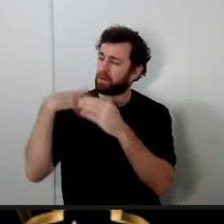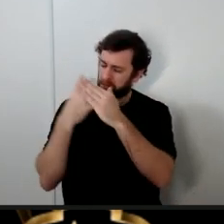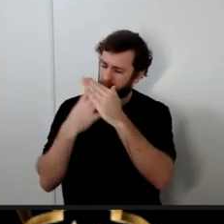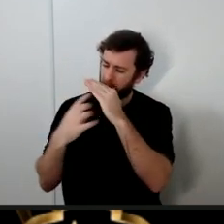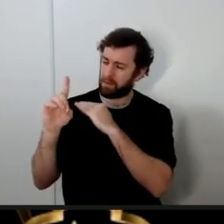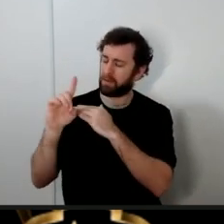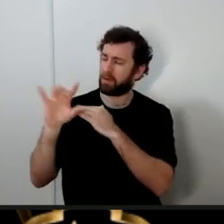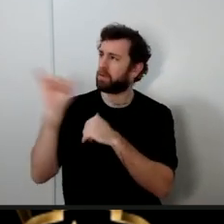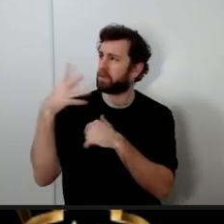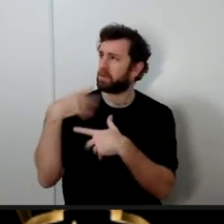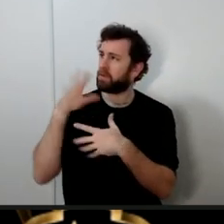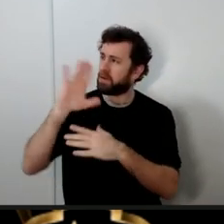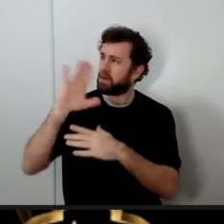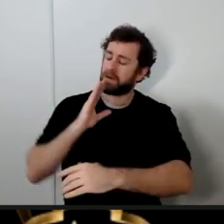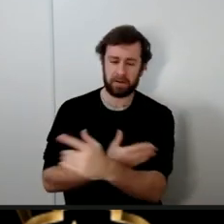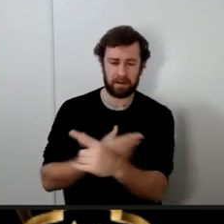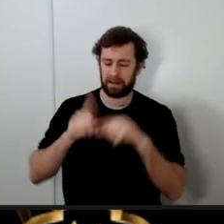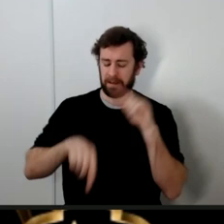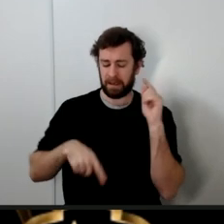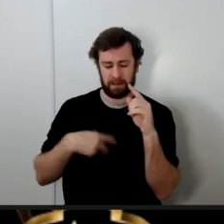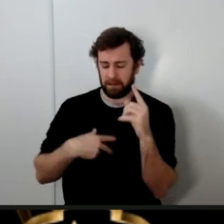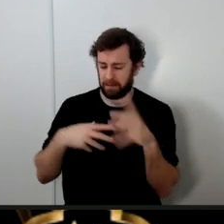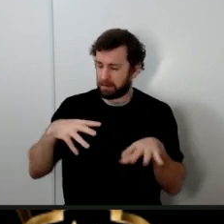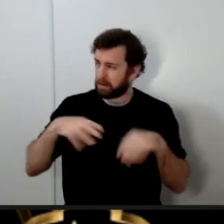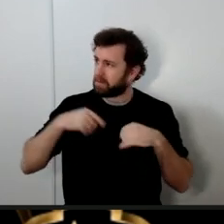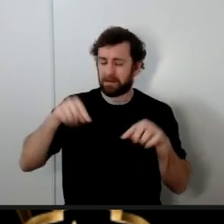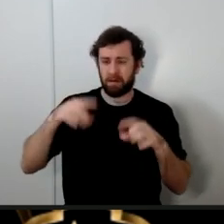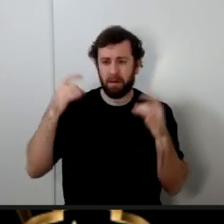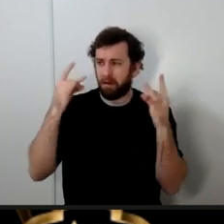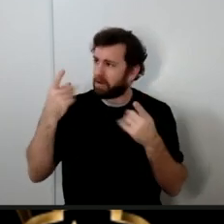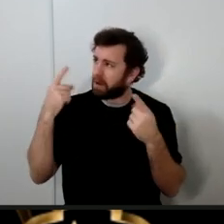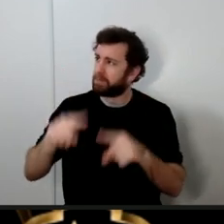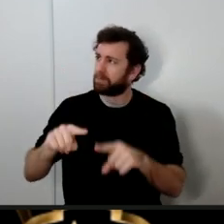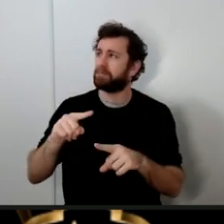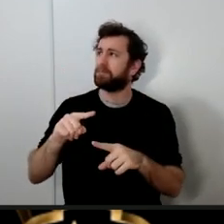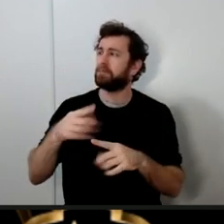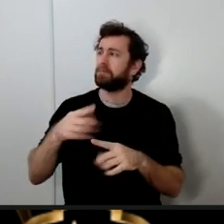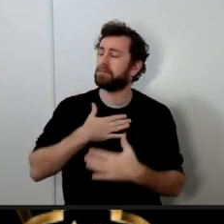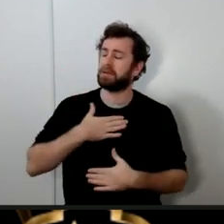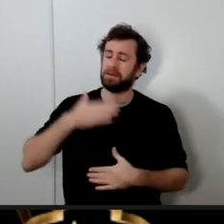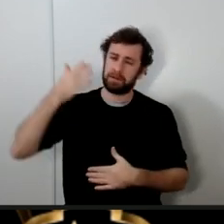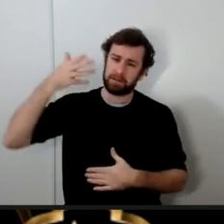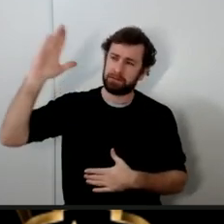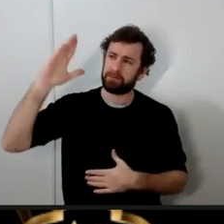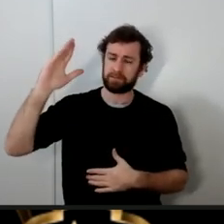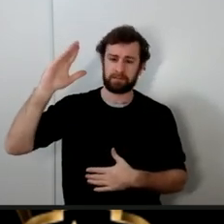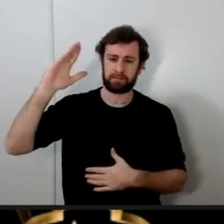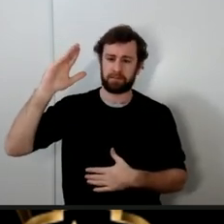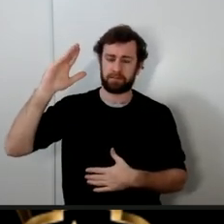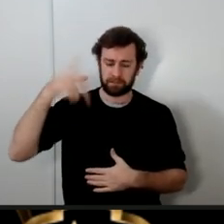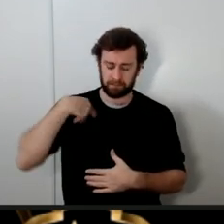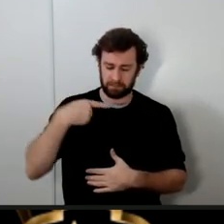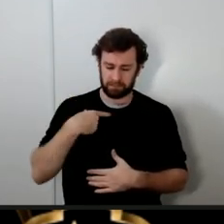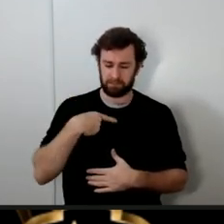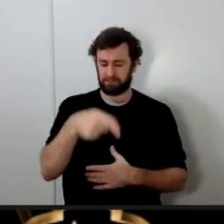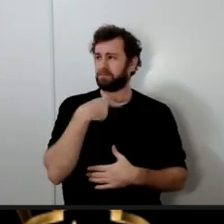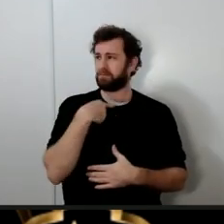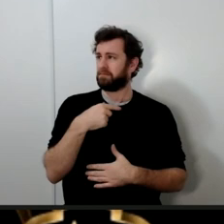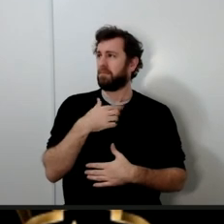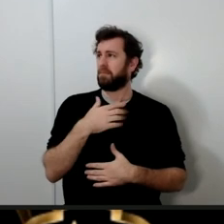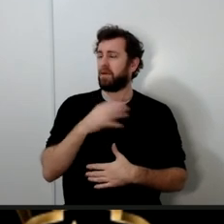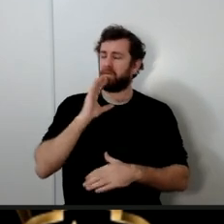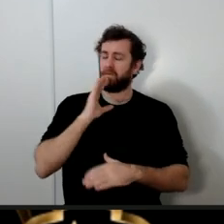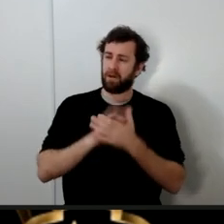to cope with this tragedy Ya Rasul Allah Zahra has been taken she's been snatched from me